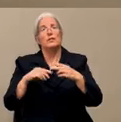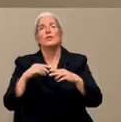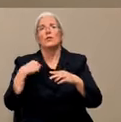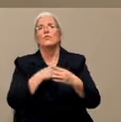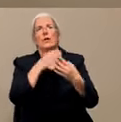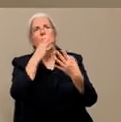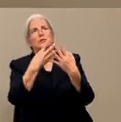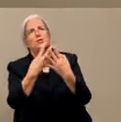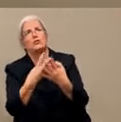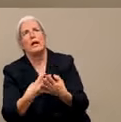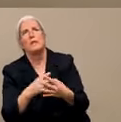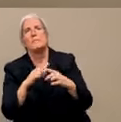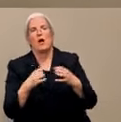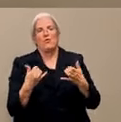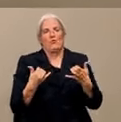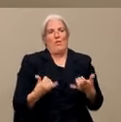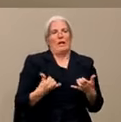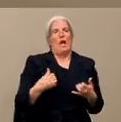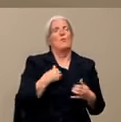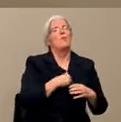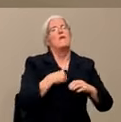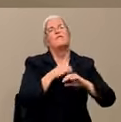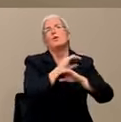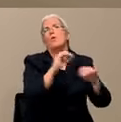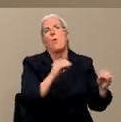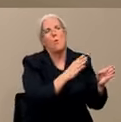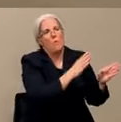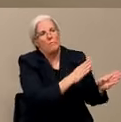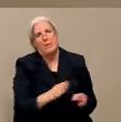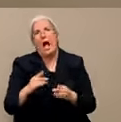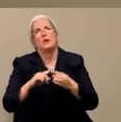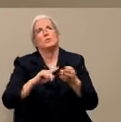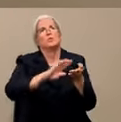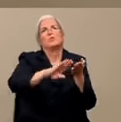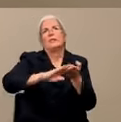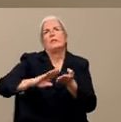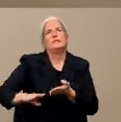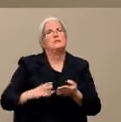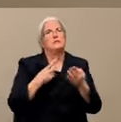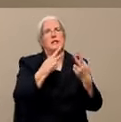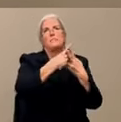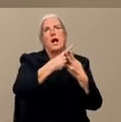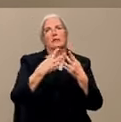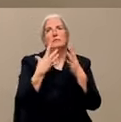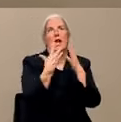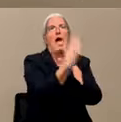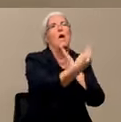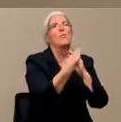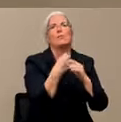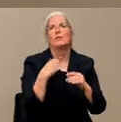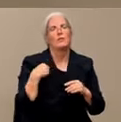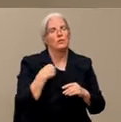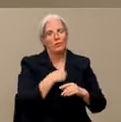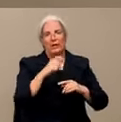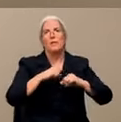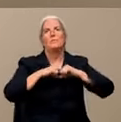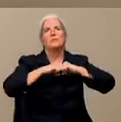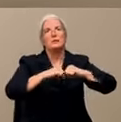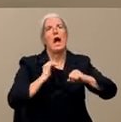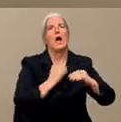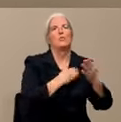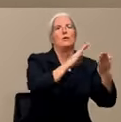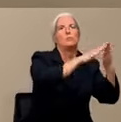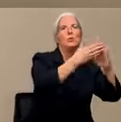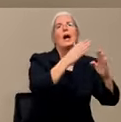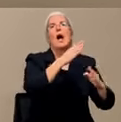absolutely no intention of releasing criminals back into the community. And we're doing this to protect the community. Thank you,